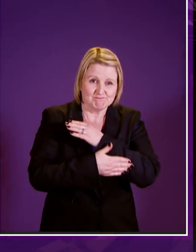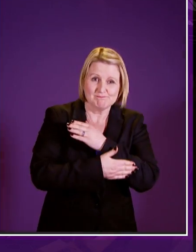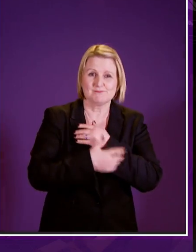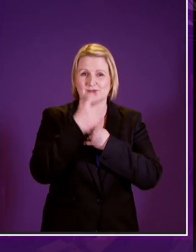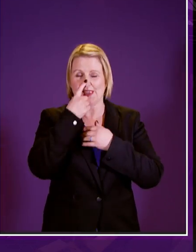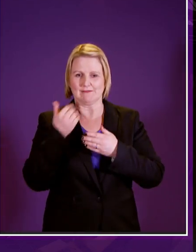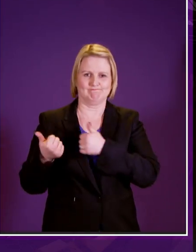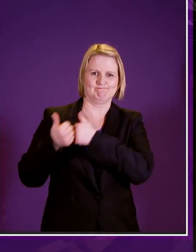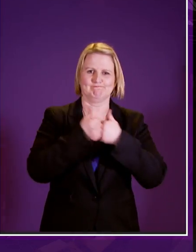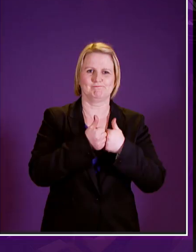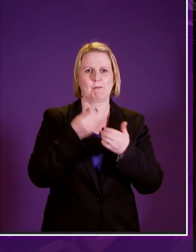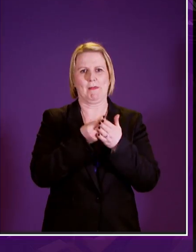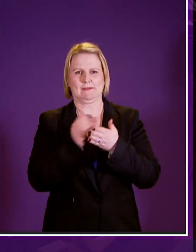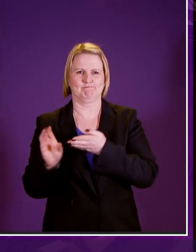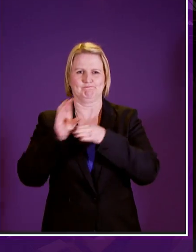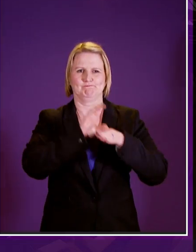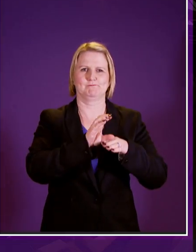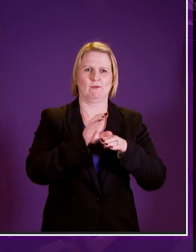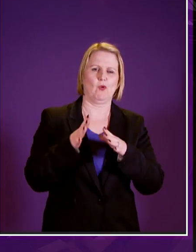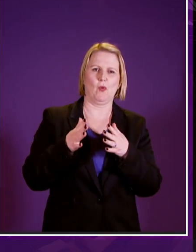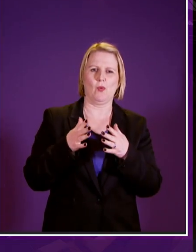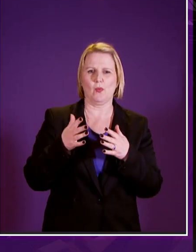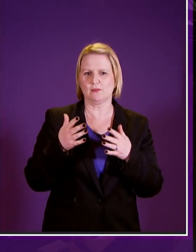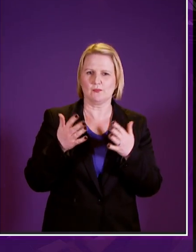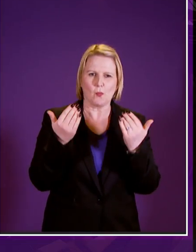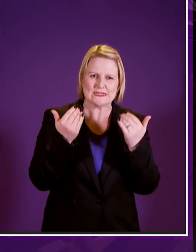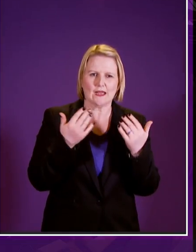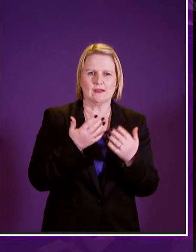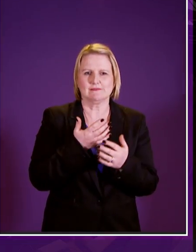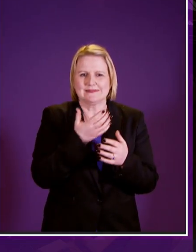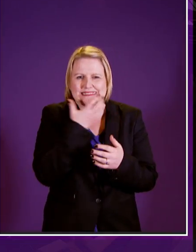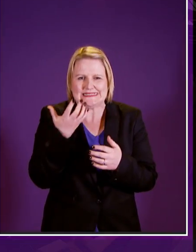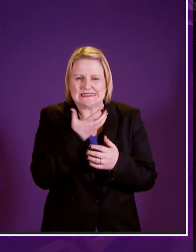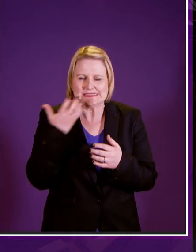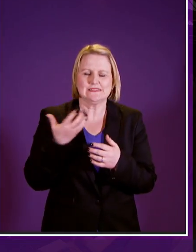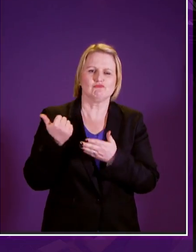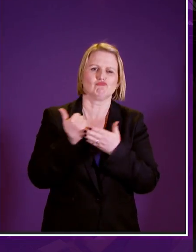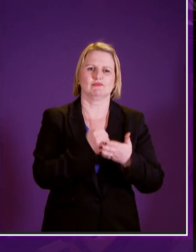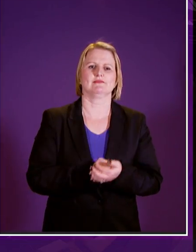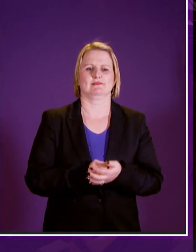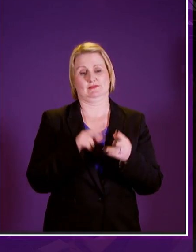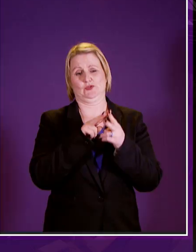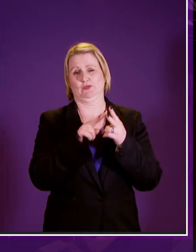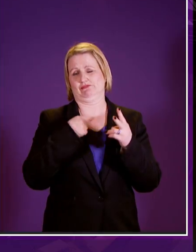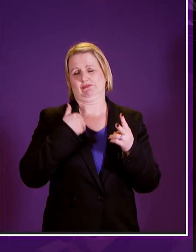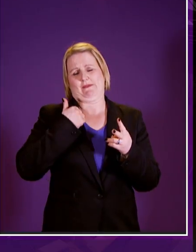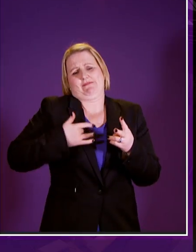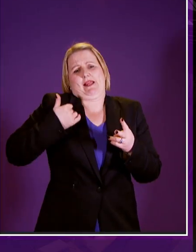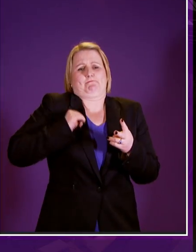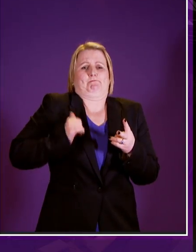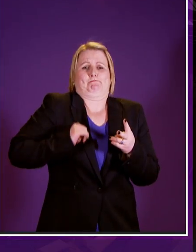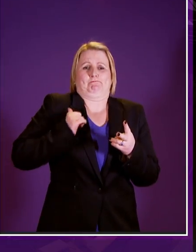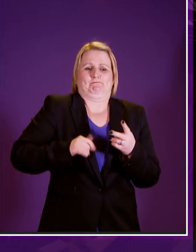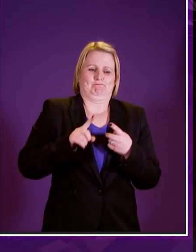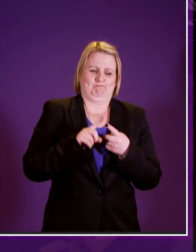under the uk system two of the areas i'm particularly proud of are the improvements that we